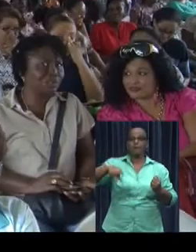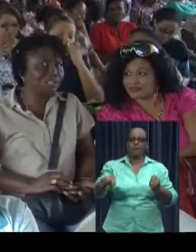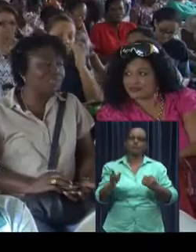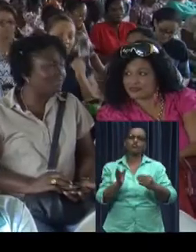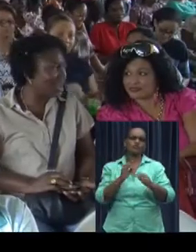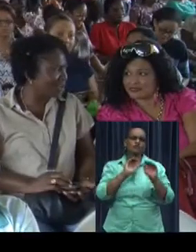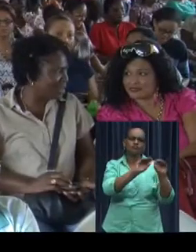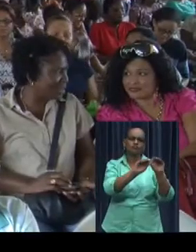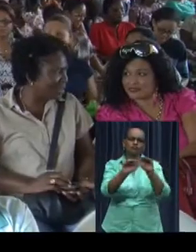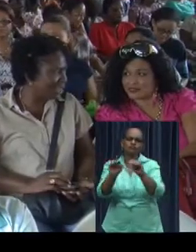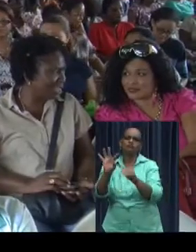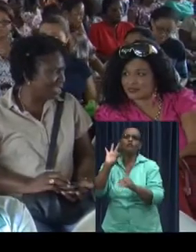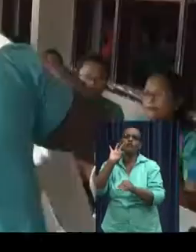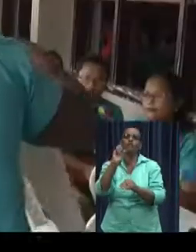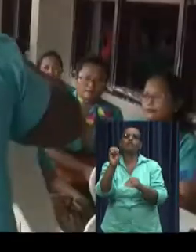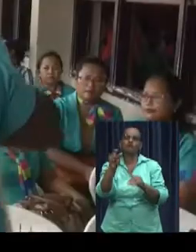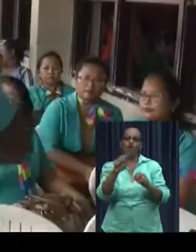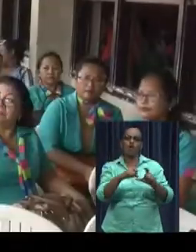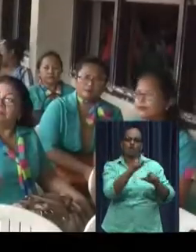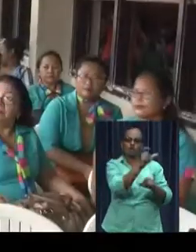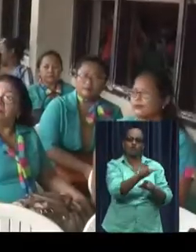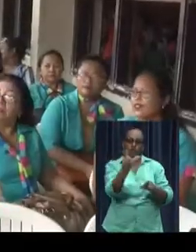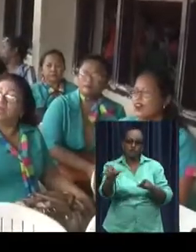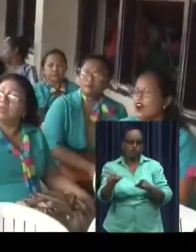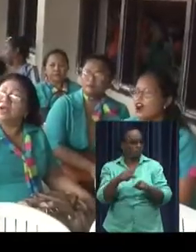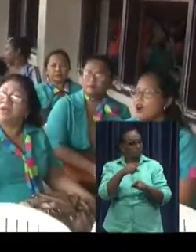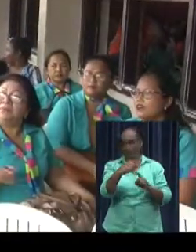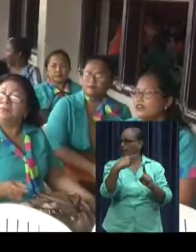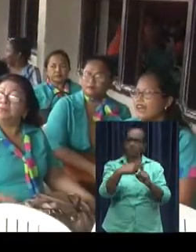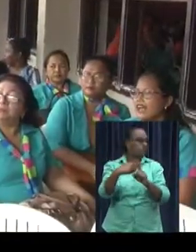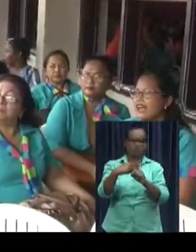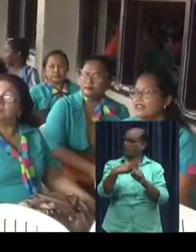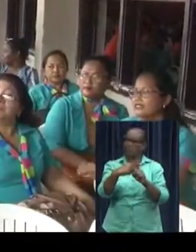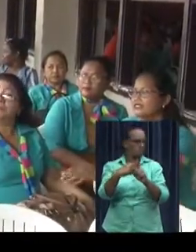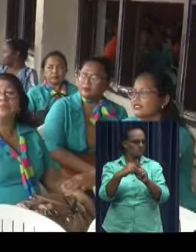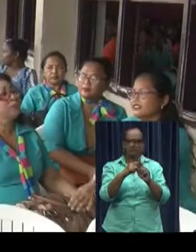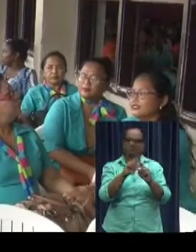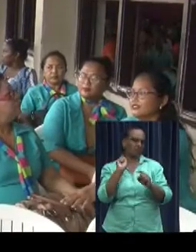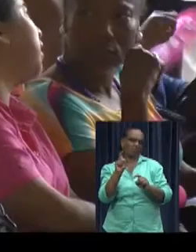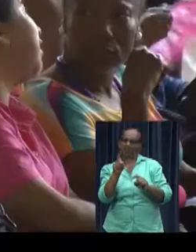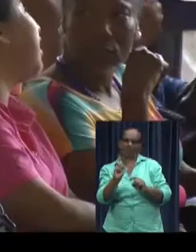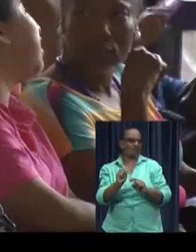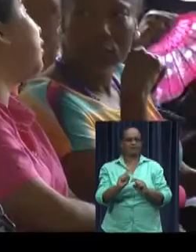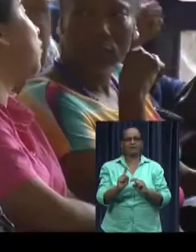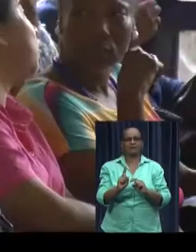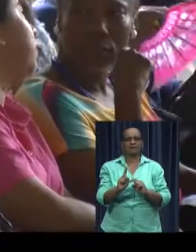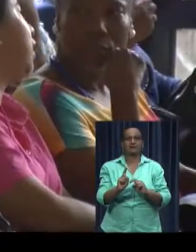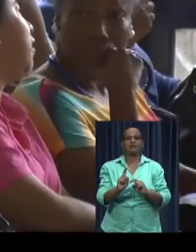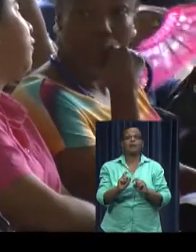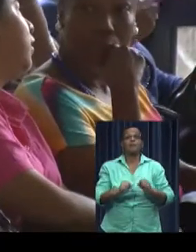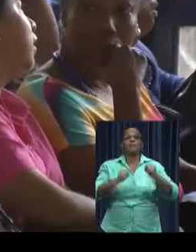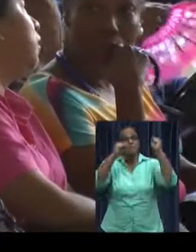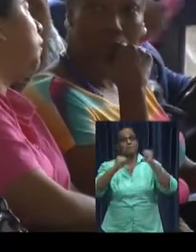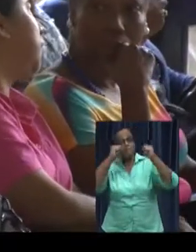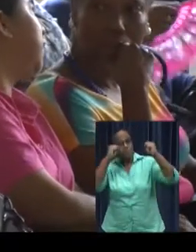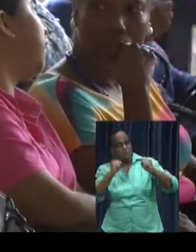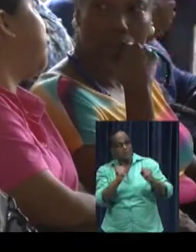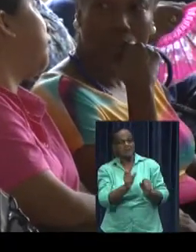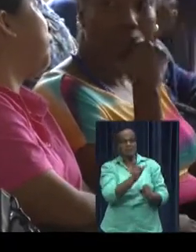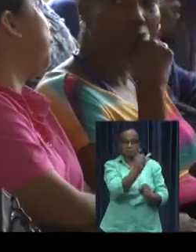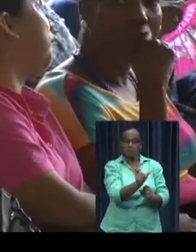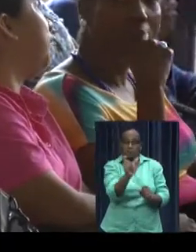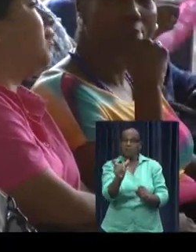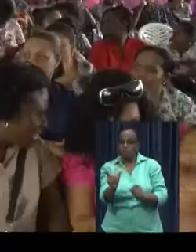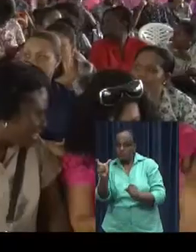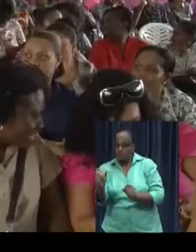June. This was presented by Nerkus to the members of Falls, but not everyone responded positively.